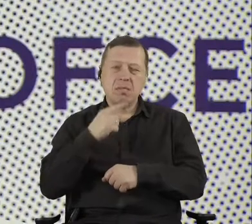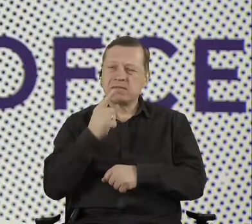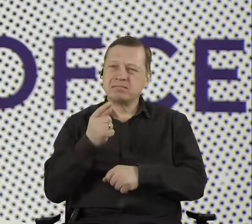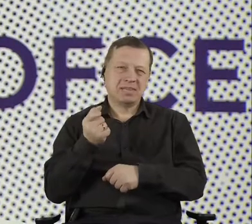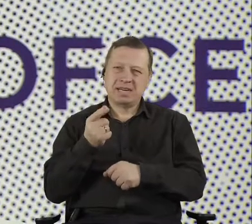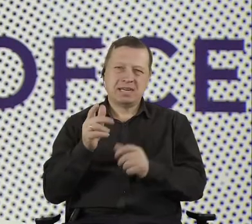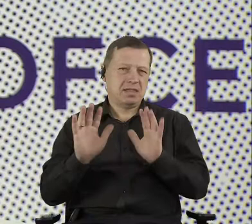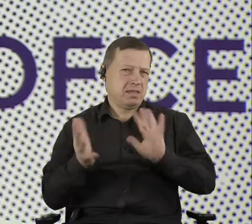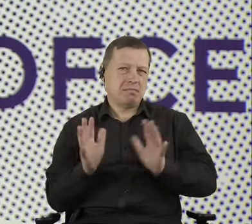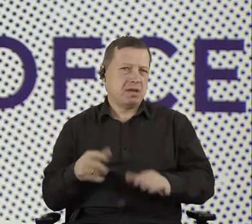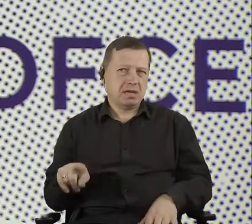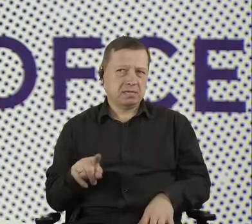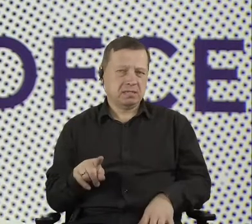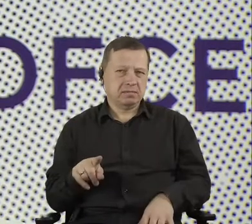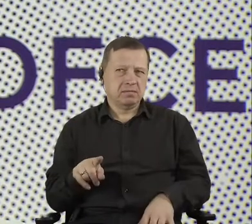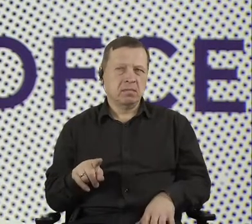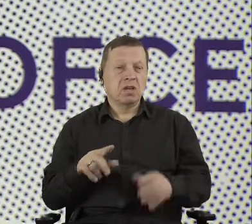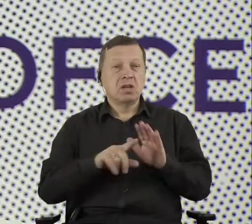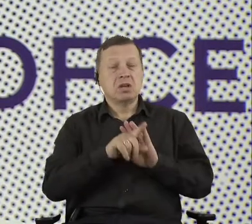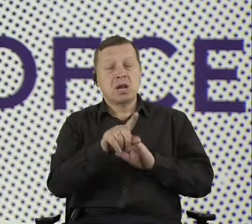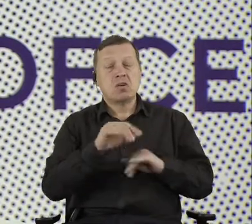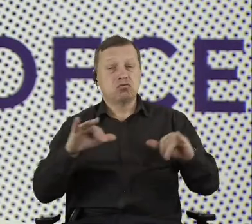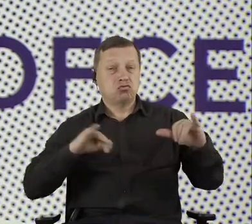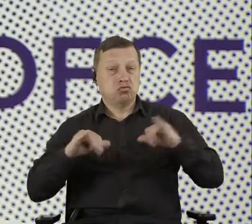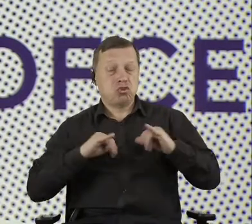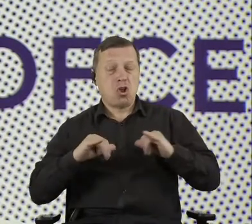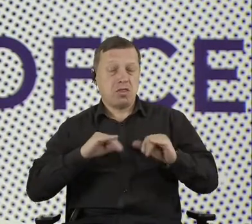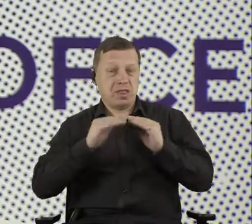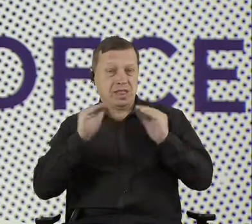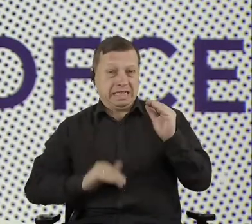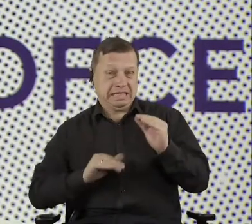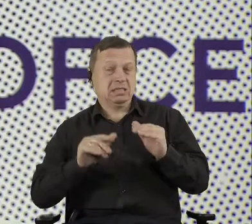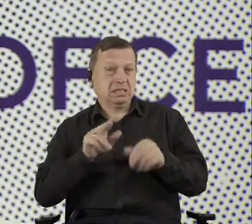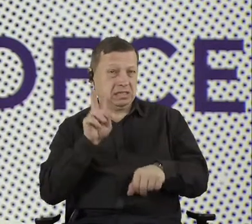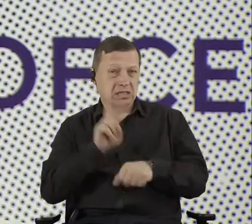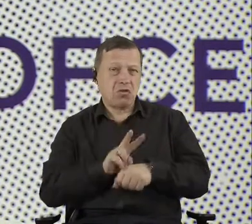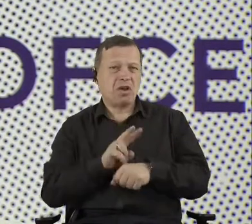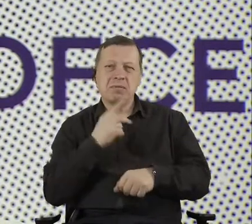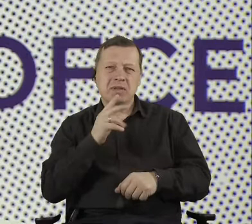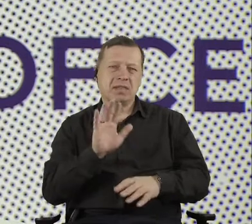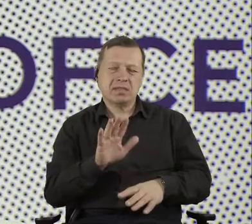to the government as such, but there was also low trust of business to the procurement system.